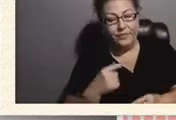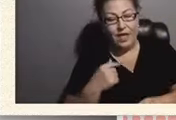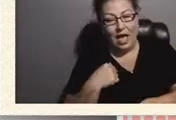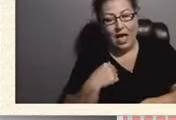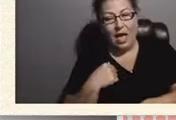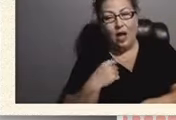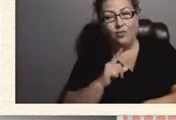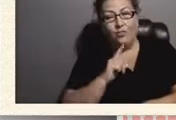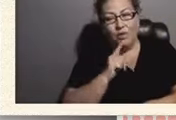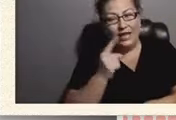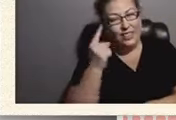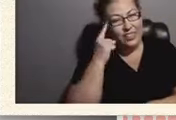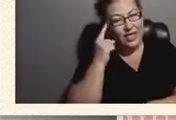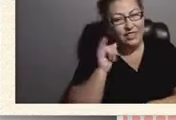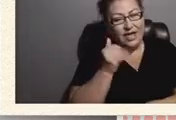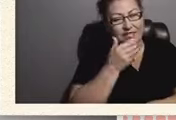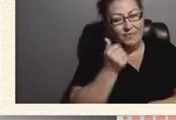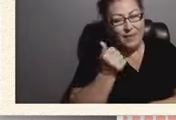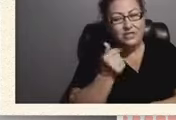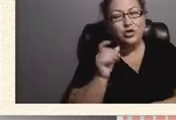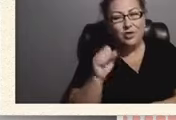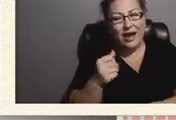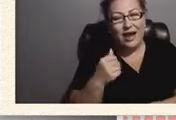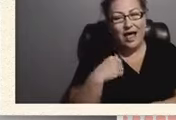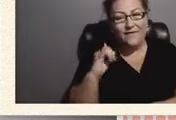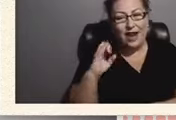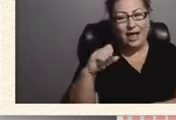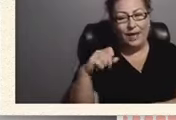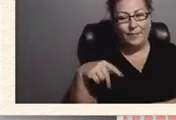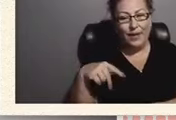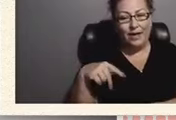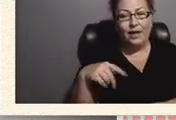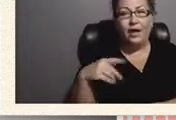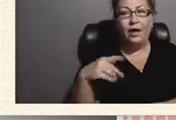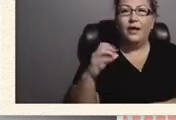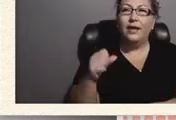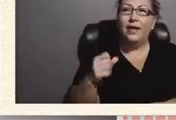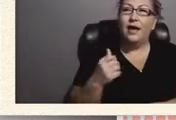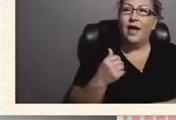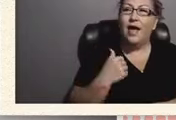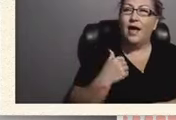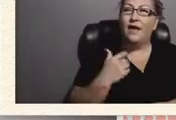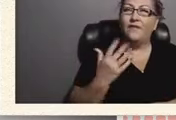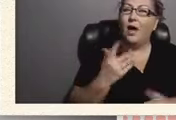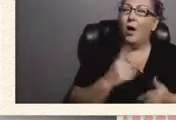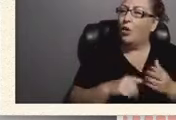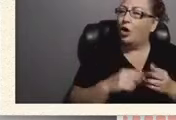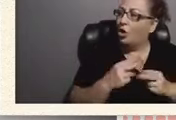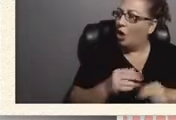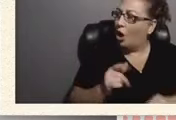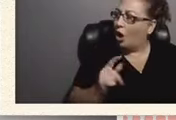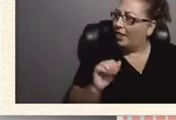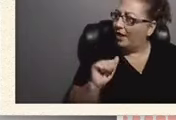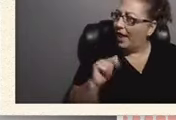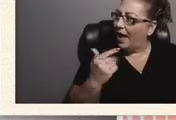it's best. You can have an IEP. You can have, uh, what do you call it, Agatha? When you, when you.